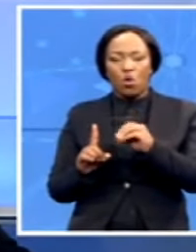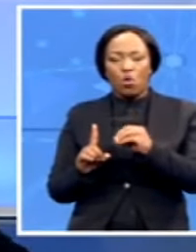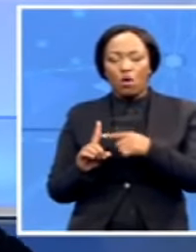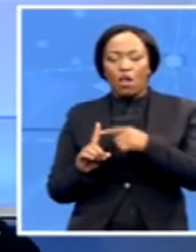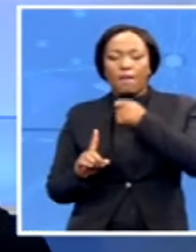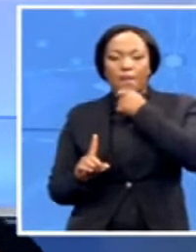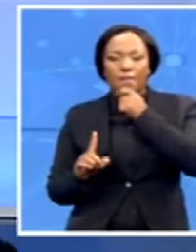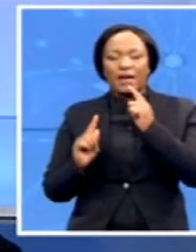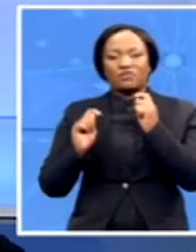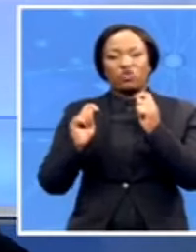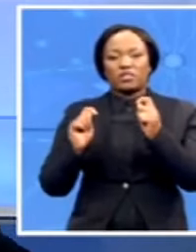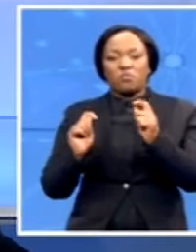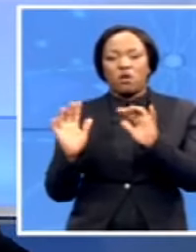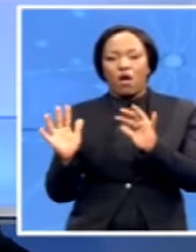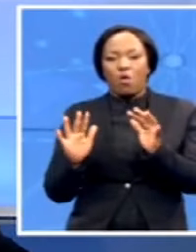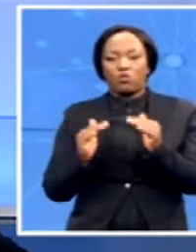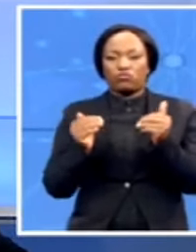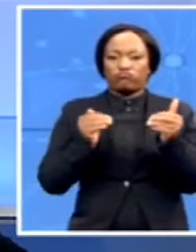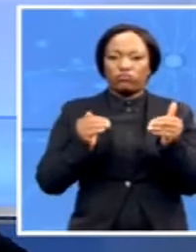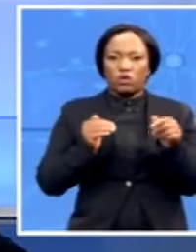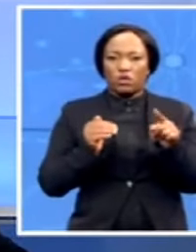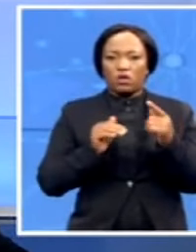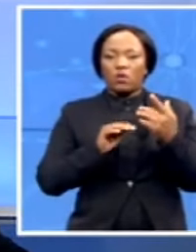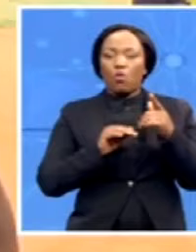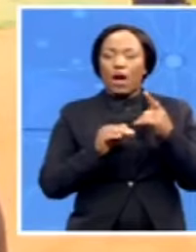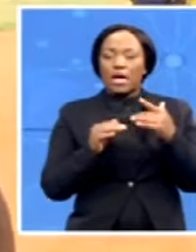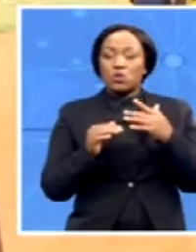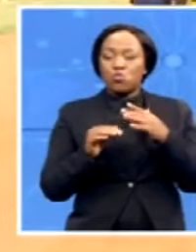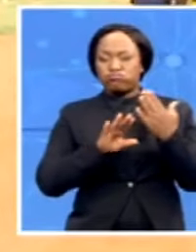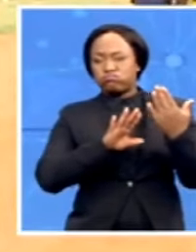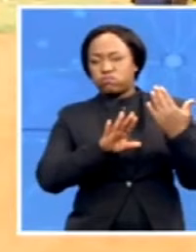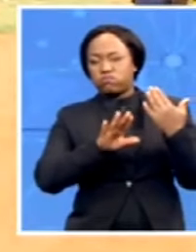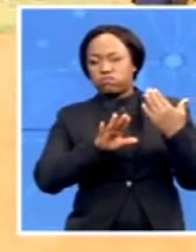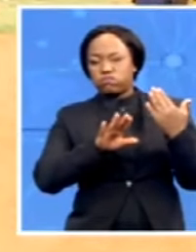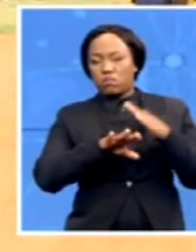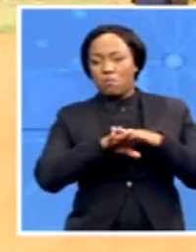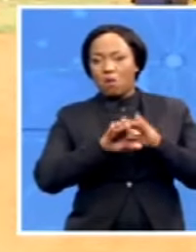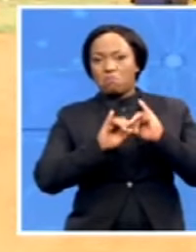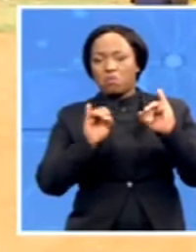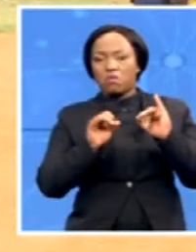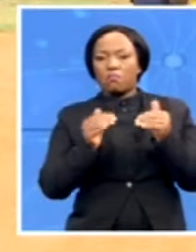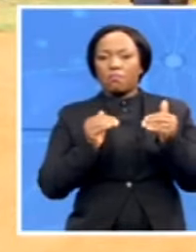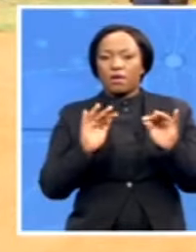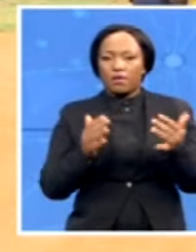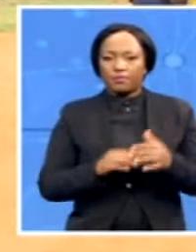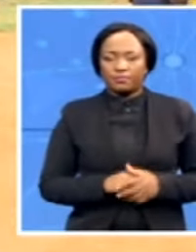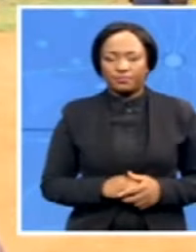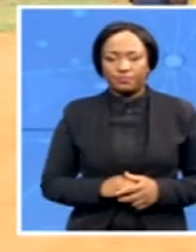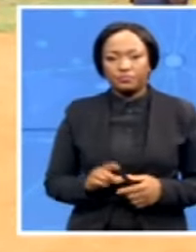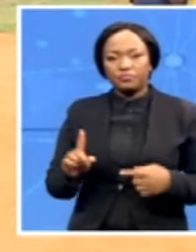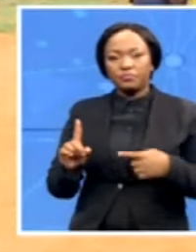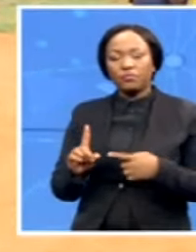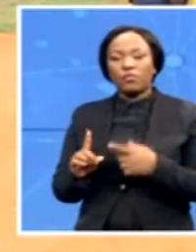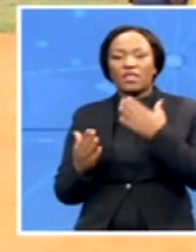to handle these heavy loads. Rotendo? Thank you so much. We're coming to you from Samahans just